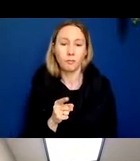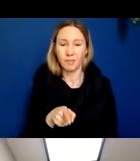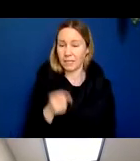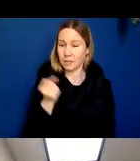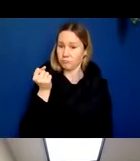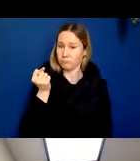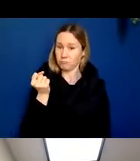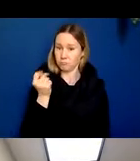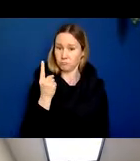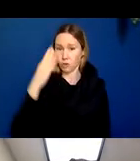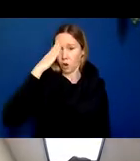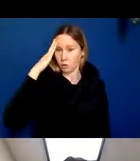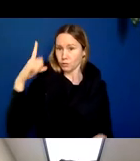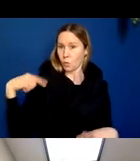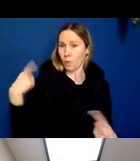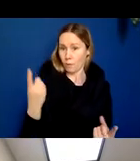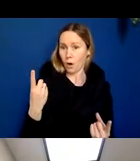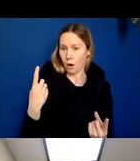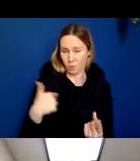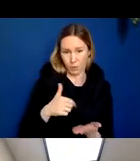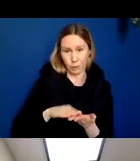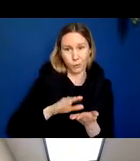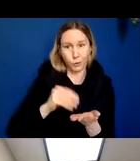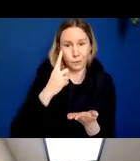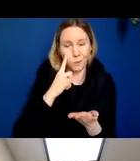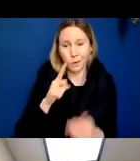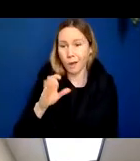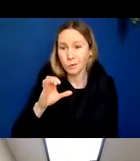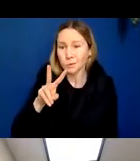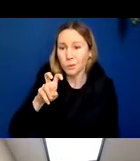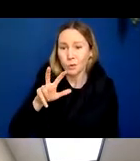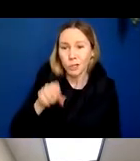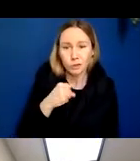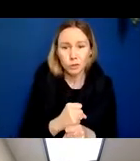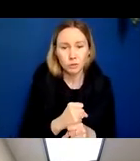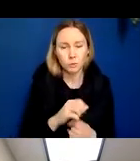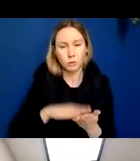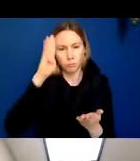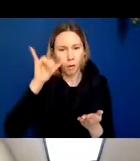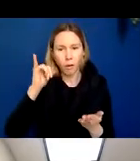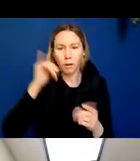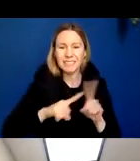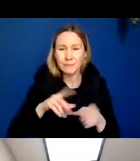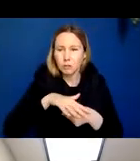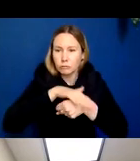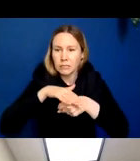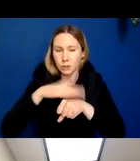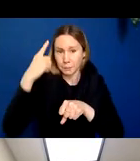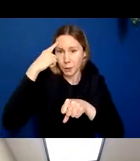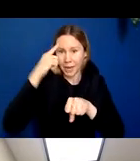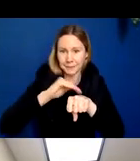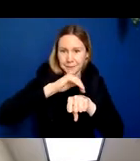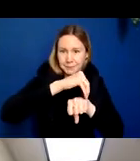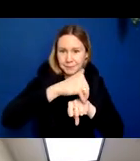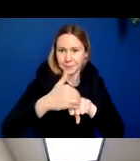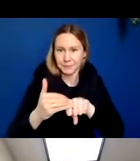we had been, the knowledge that we had been acquiring over the previous hundreds of years, that maybe there are different regions that do different things. He decided to basically study